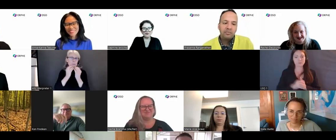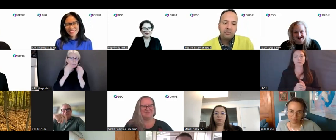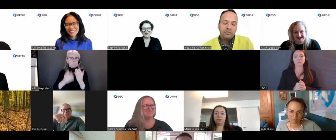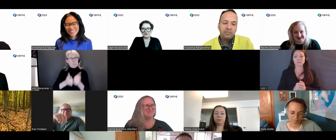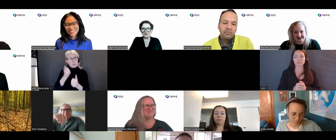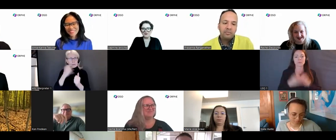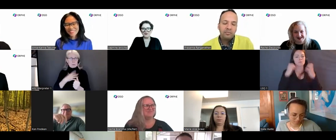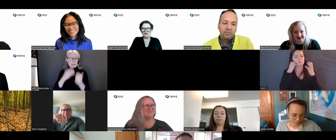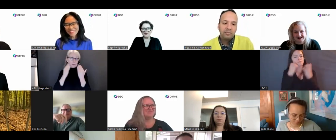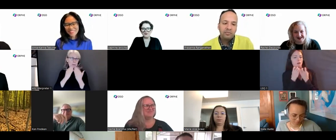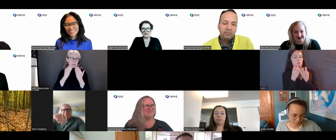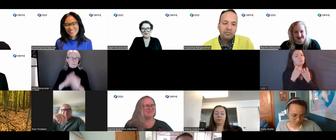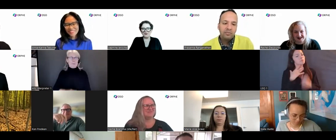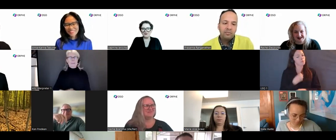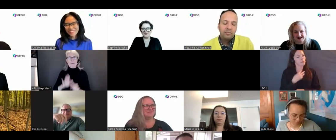be here.